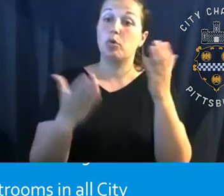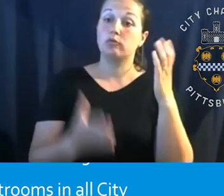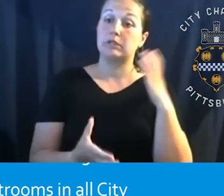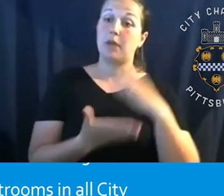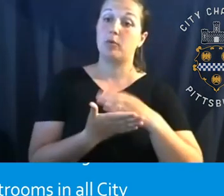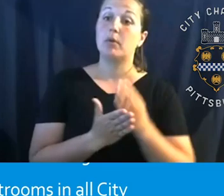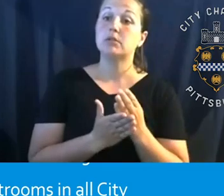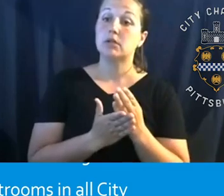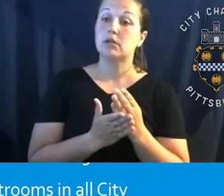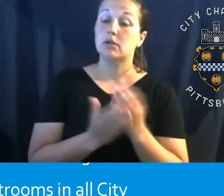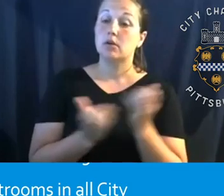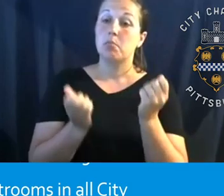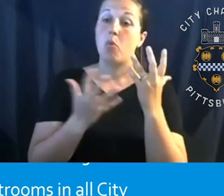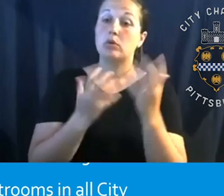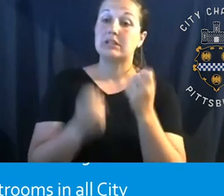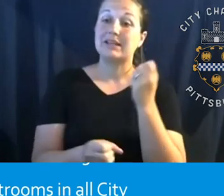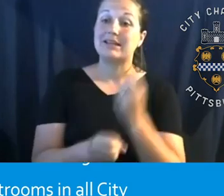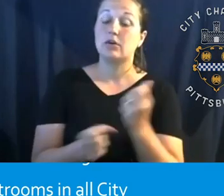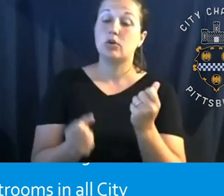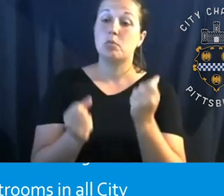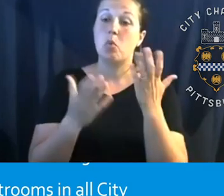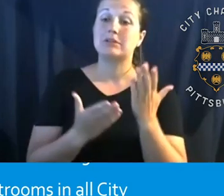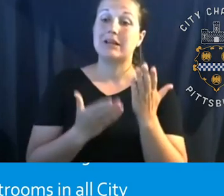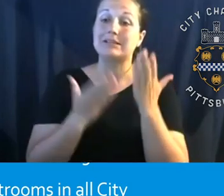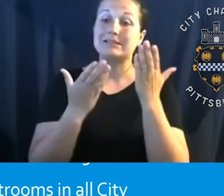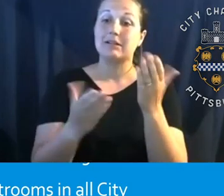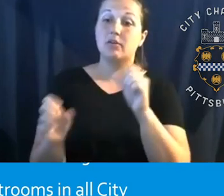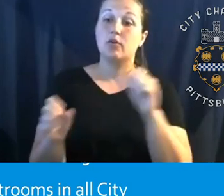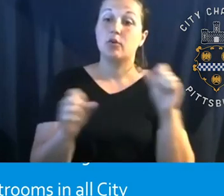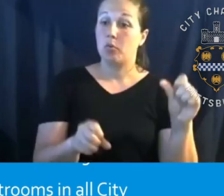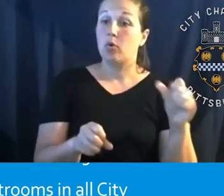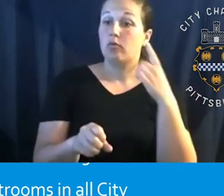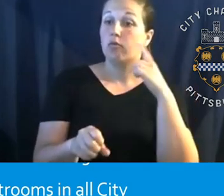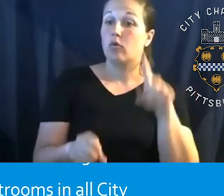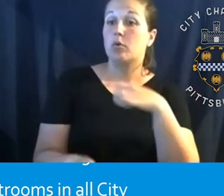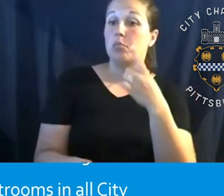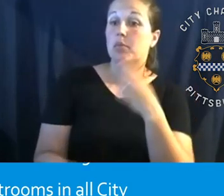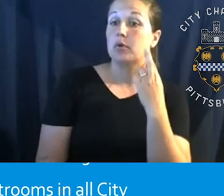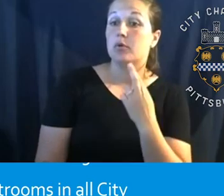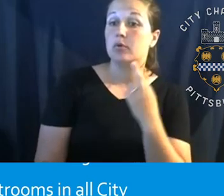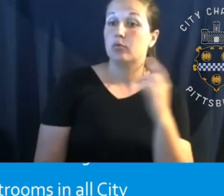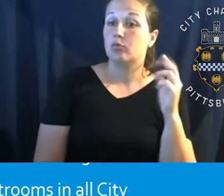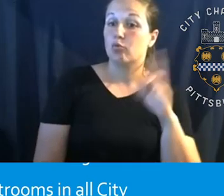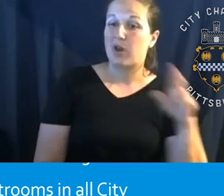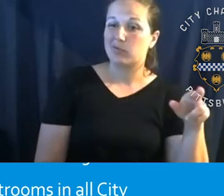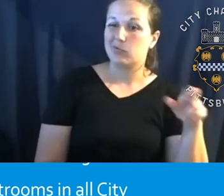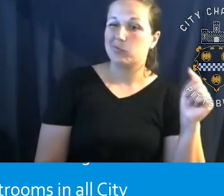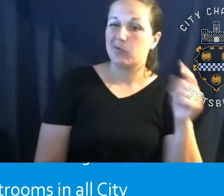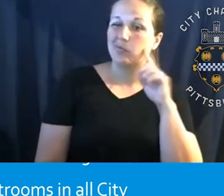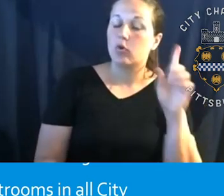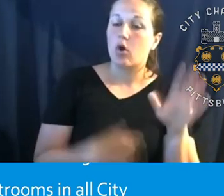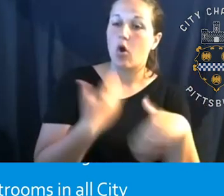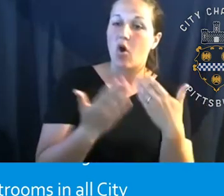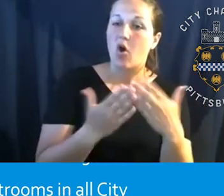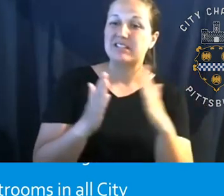is going to be a multi-year multi-deliverable program that addresses public restrooms and all city facilities. So we would do this via, you know,